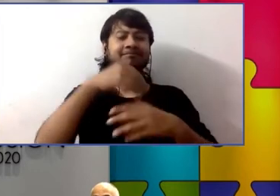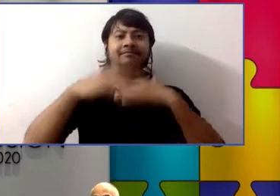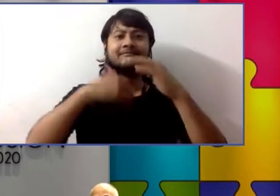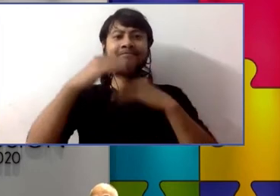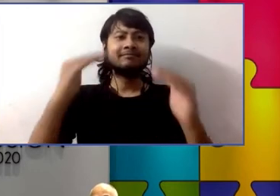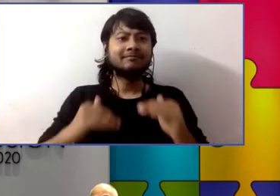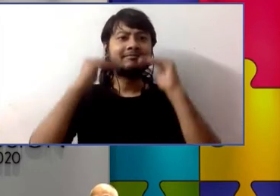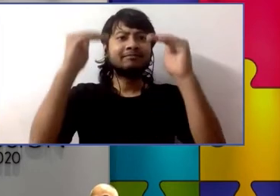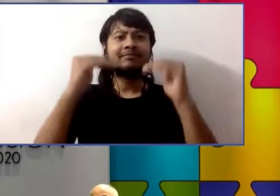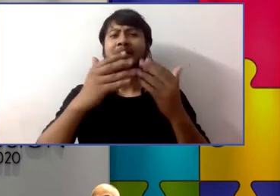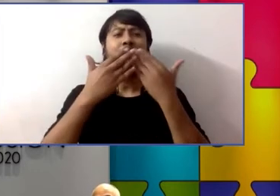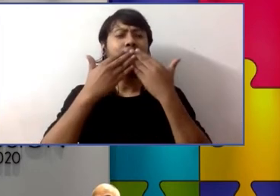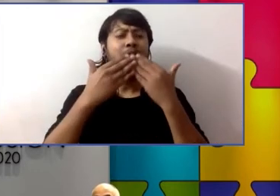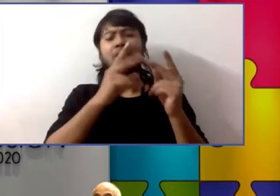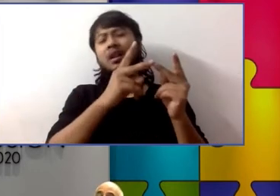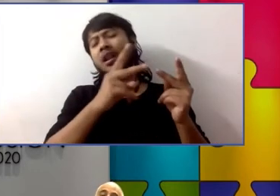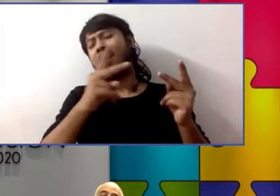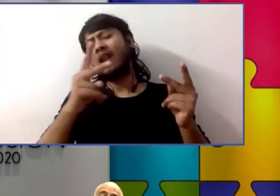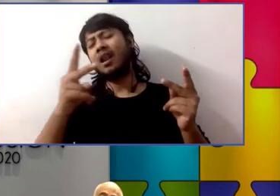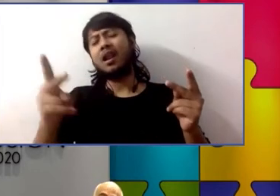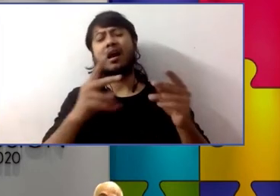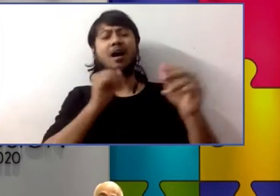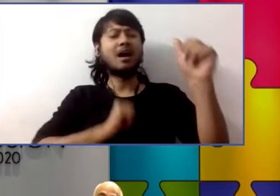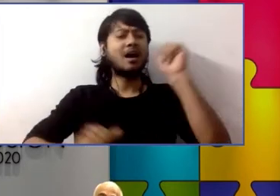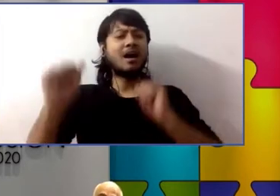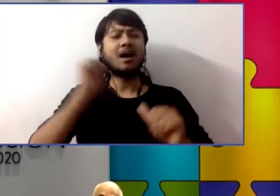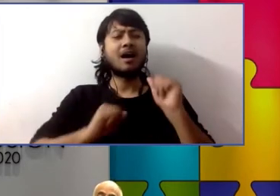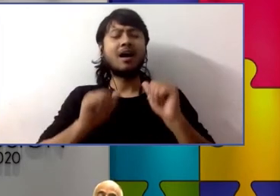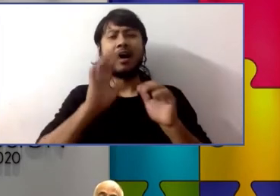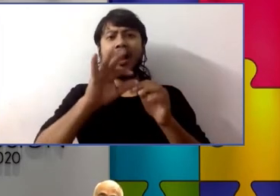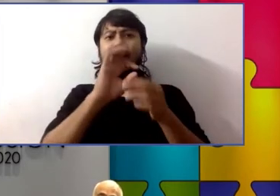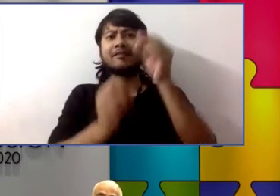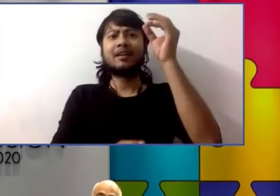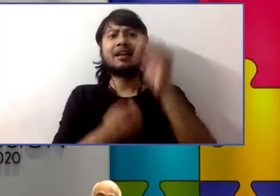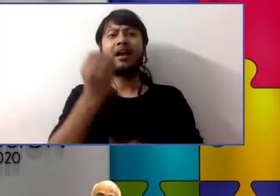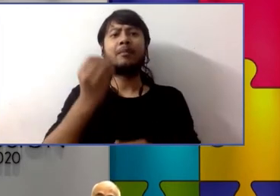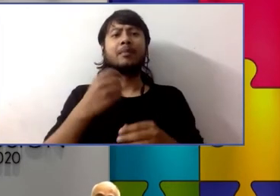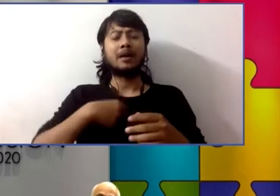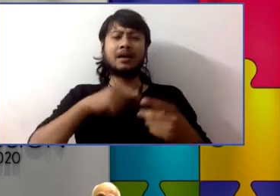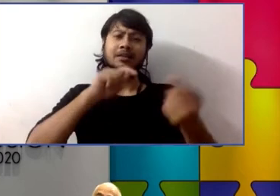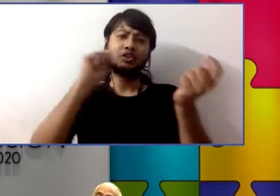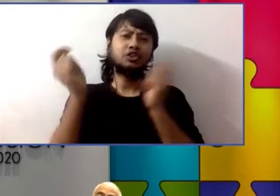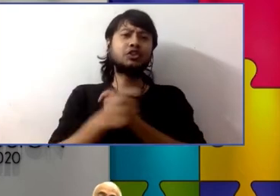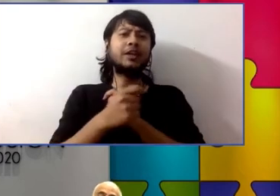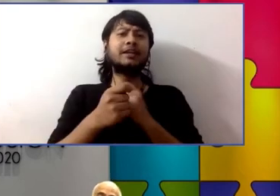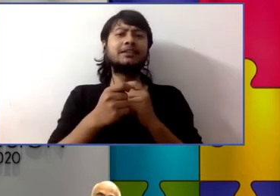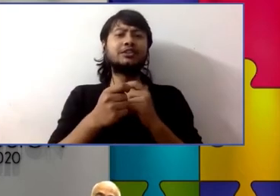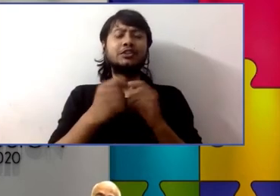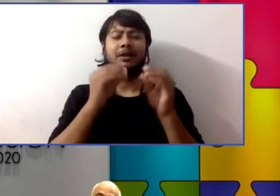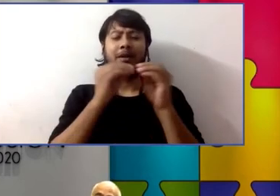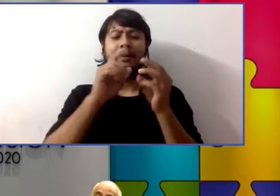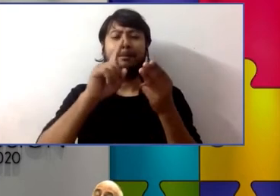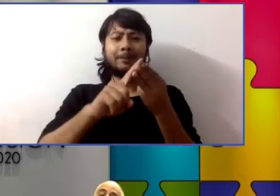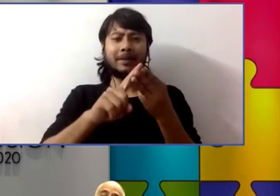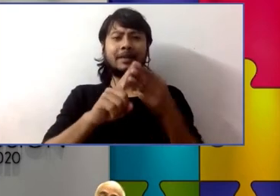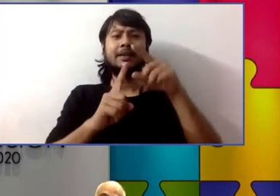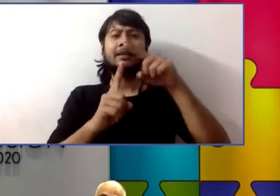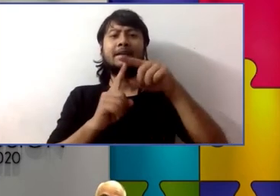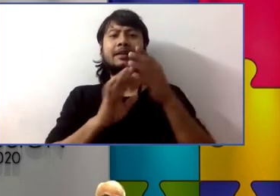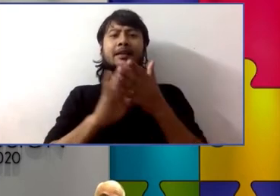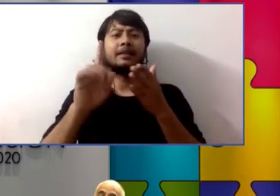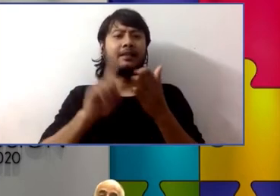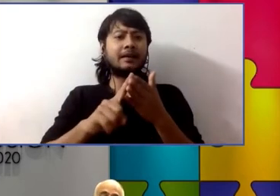he joined a group called the be the change club here in new hampshire where we live we've had a tremendous amount of refugee